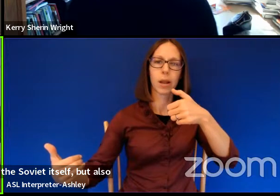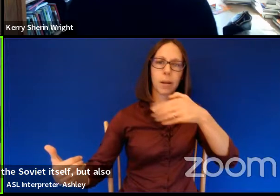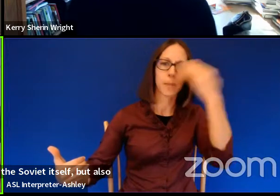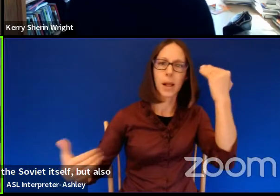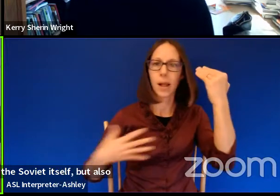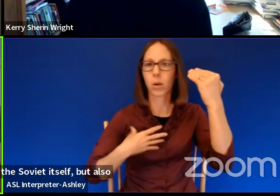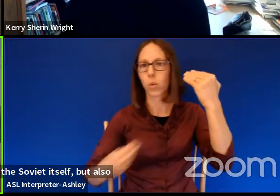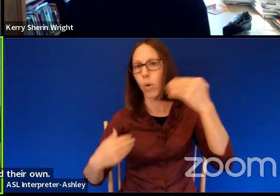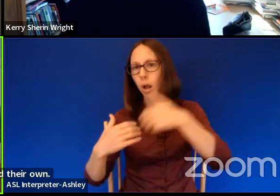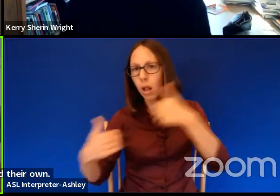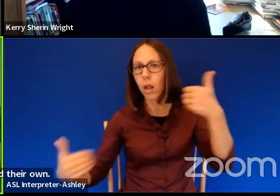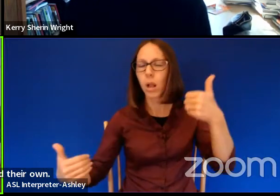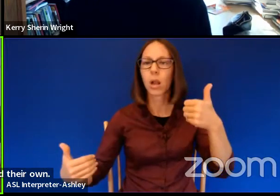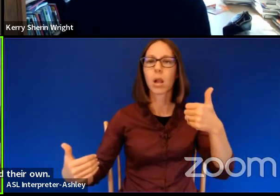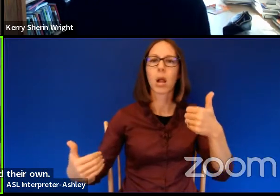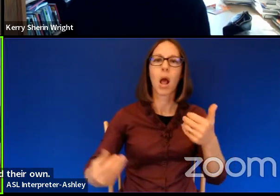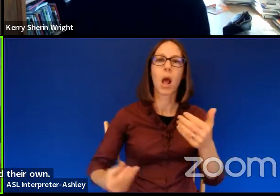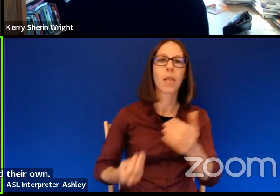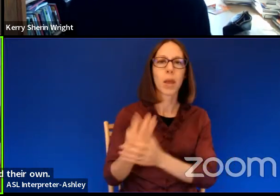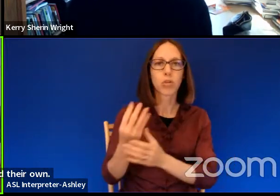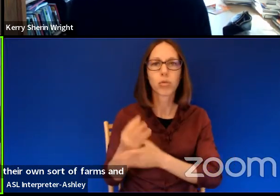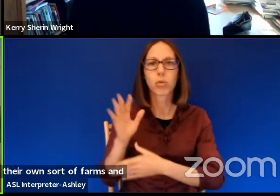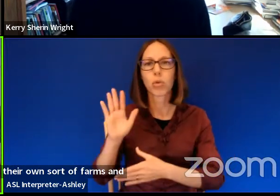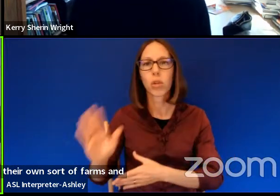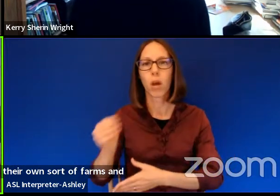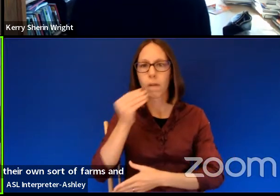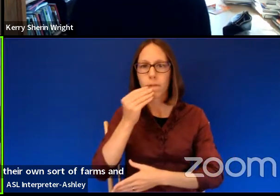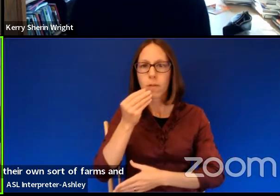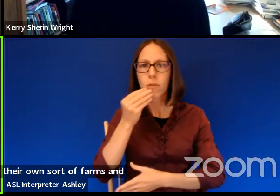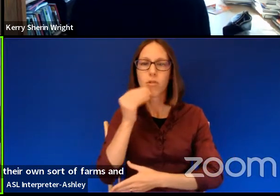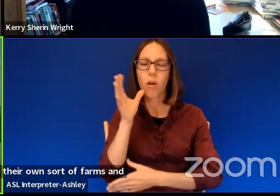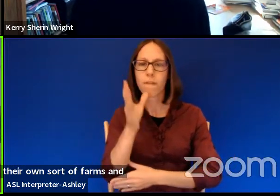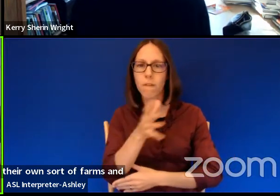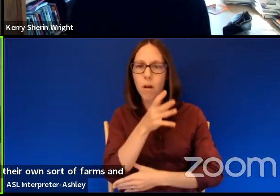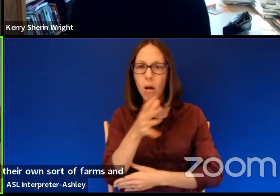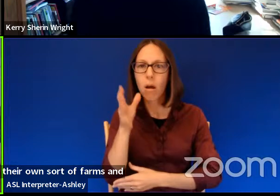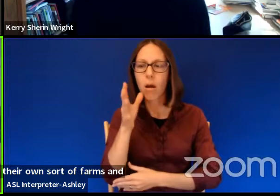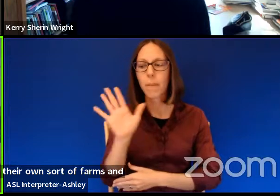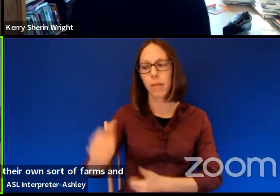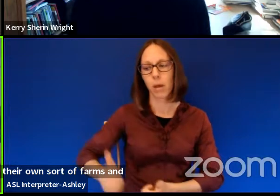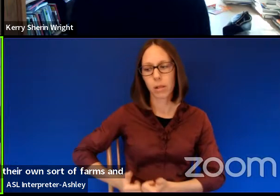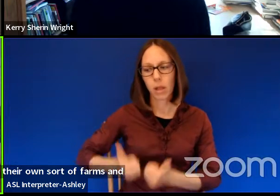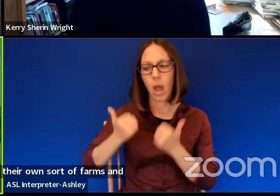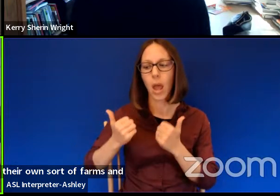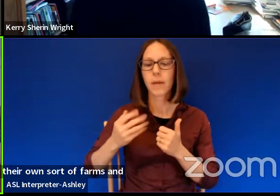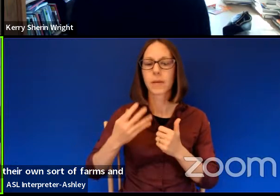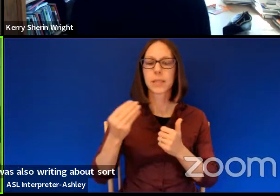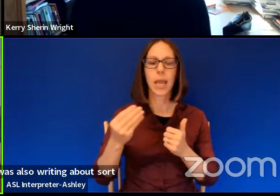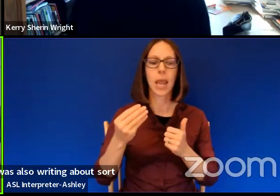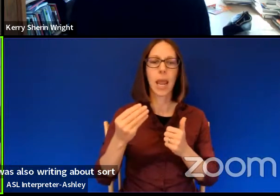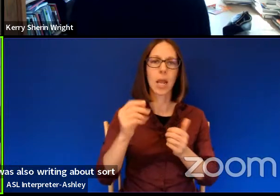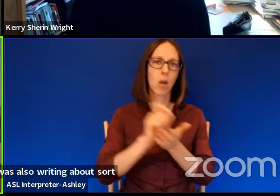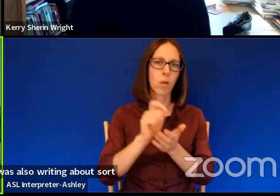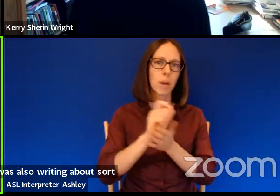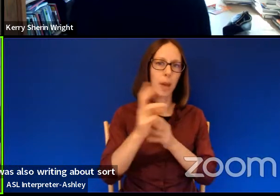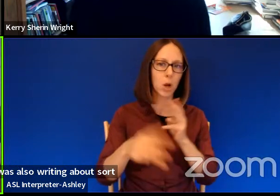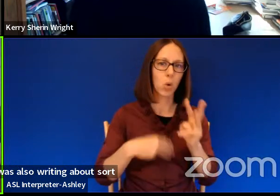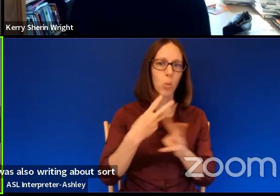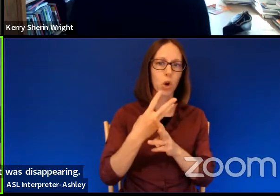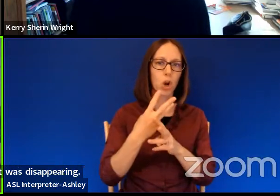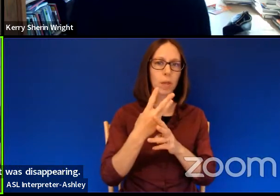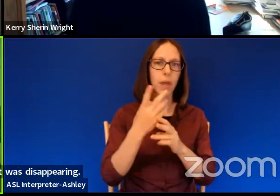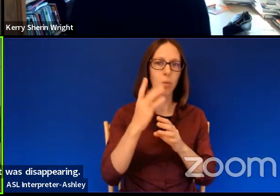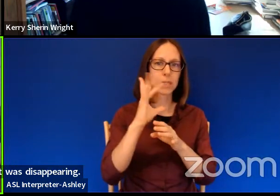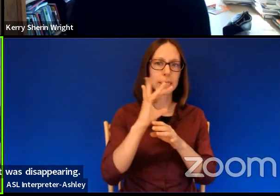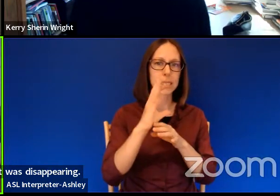their own sort of farms and lives. And I realized I was also writing about sort of this world that was disappearing. And then I